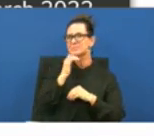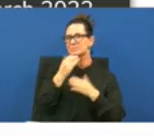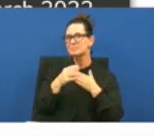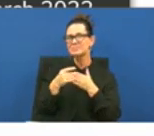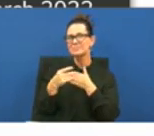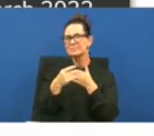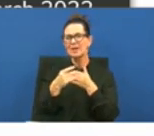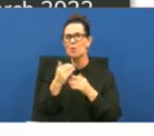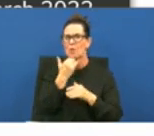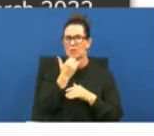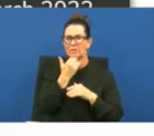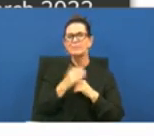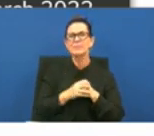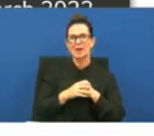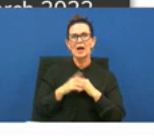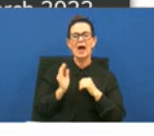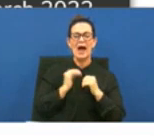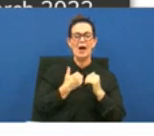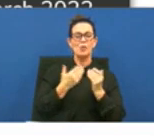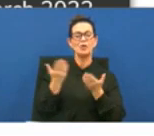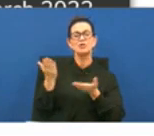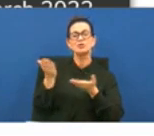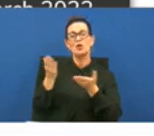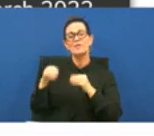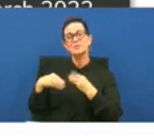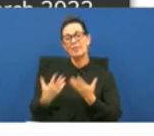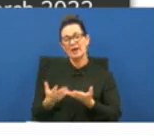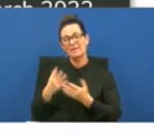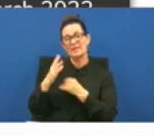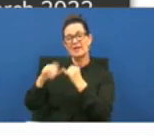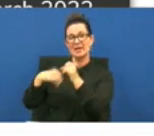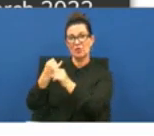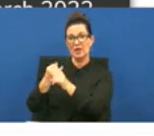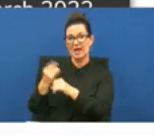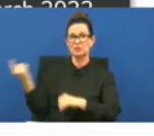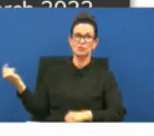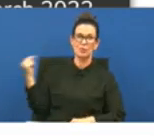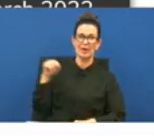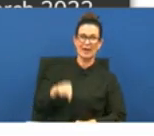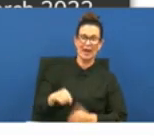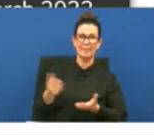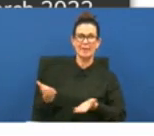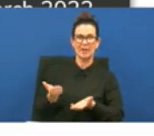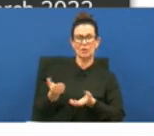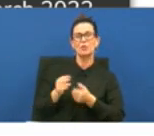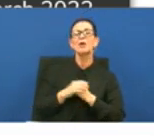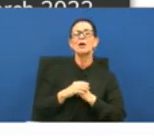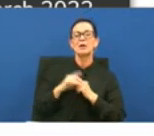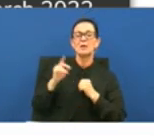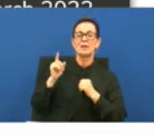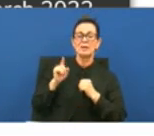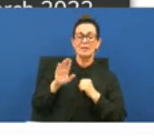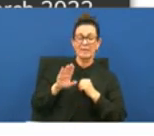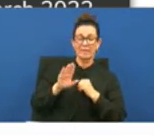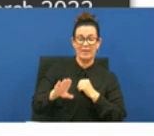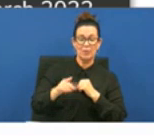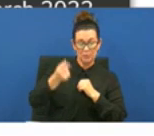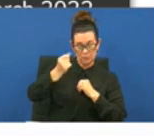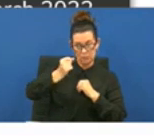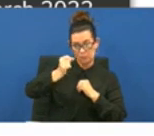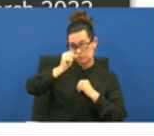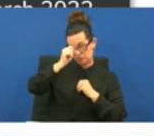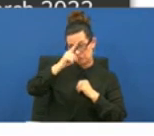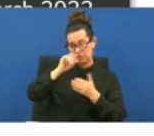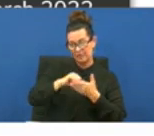because our service provider ri international came here with the understanding that we would get